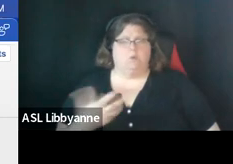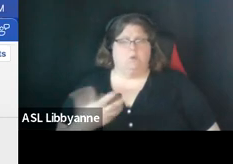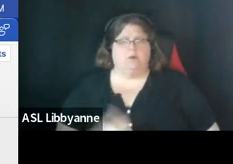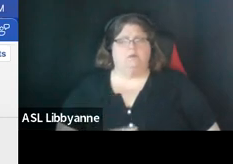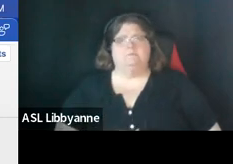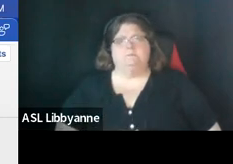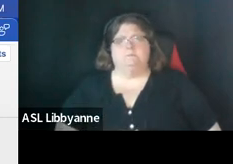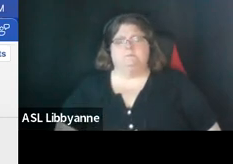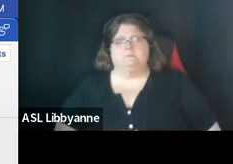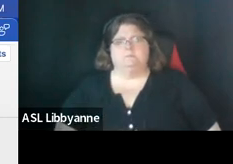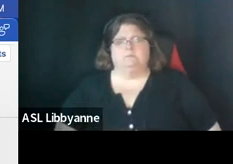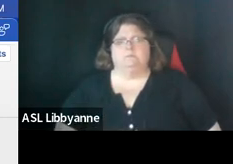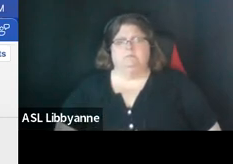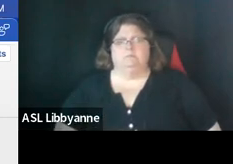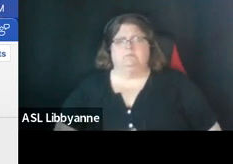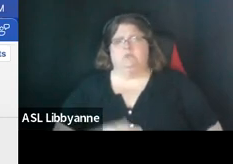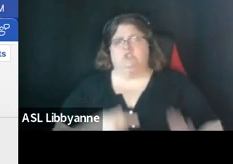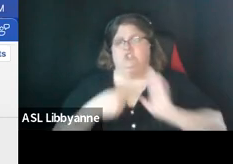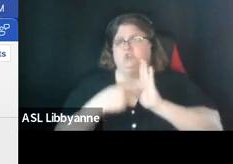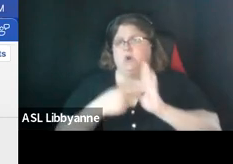um created effectiveness in